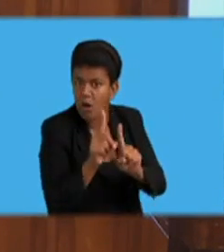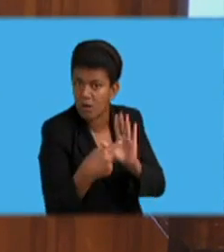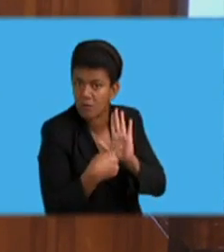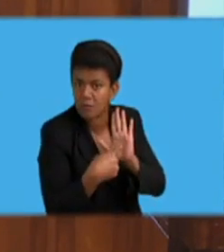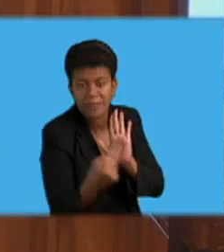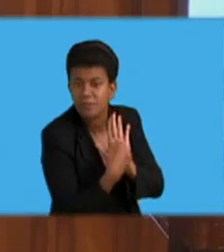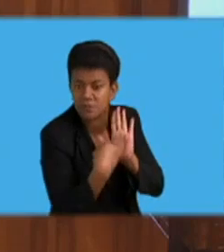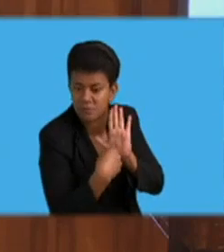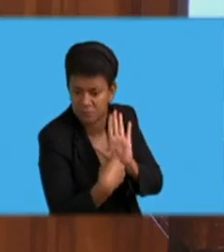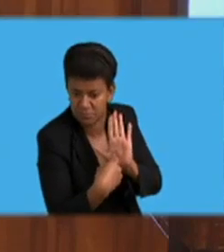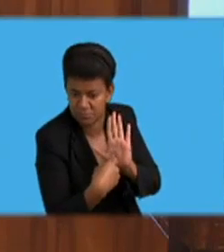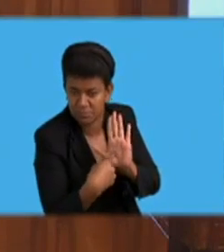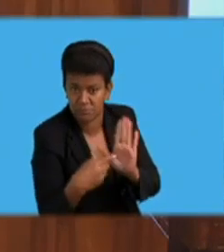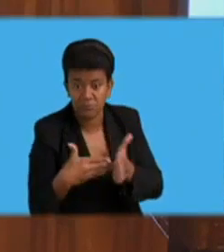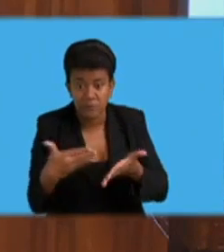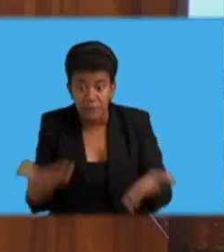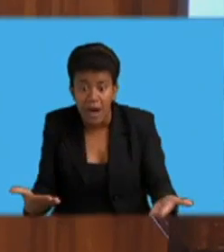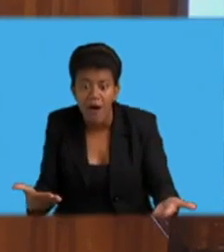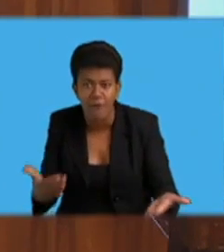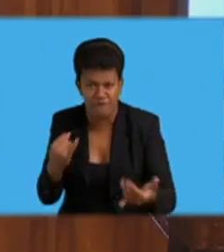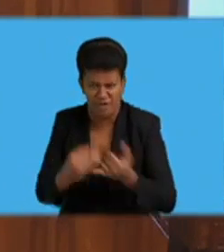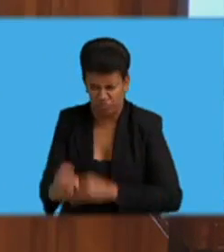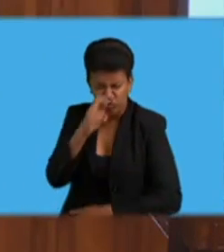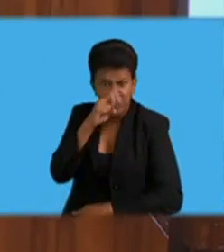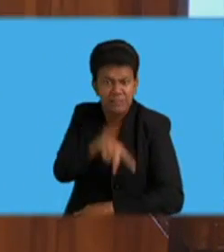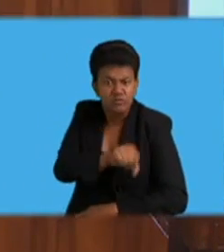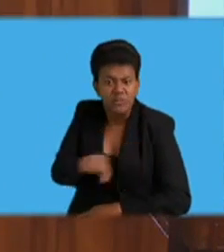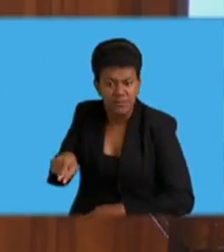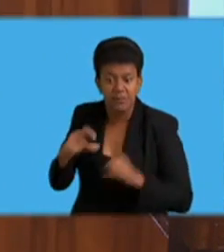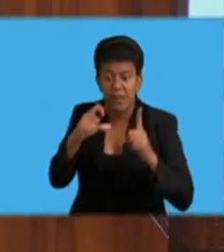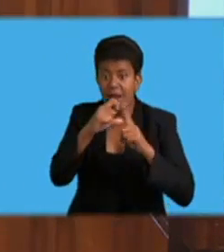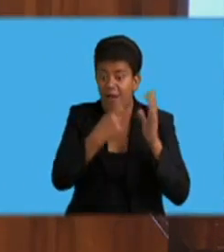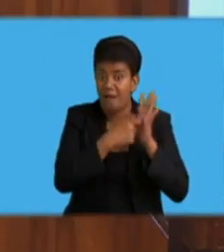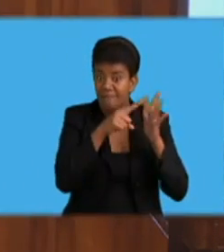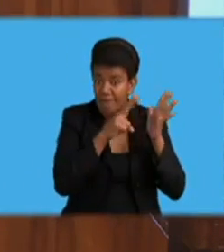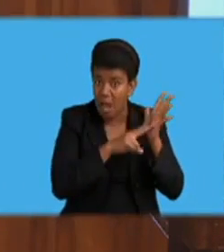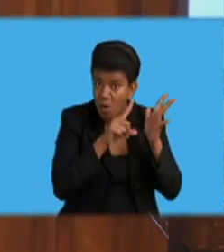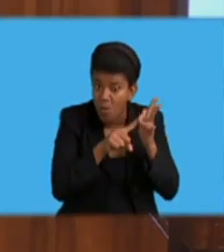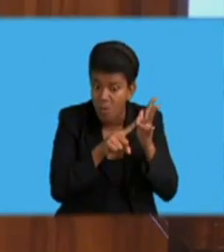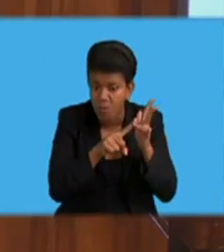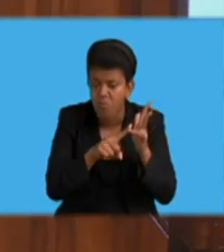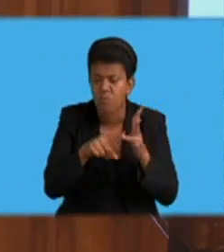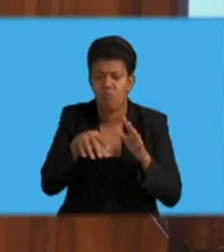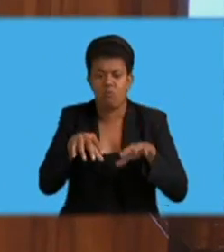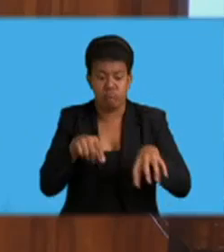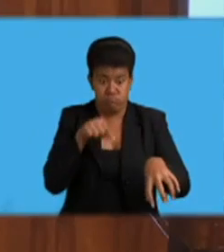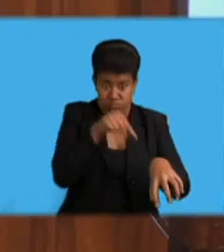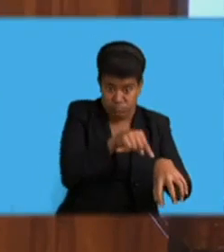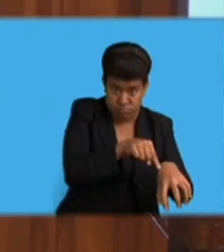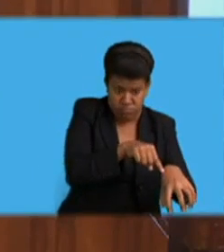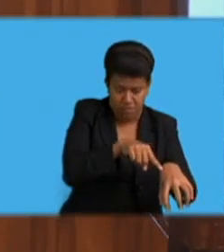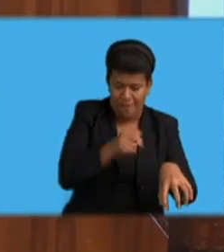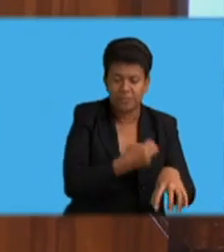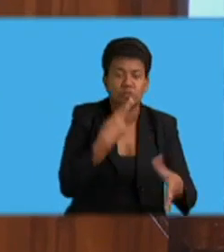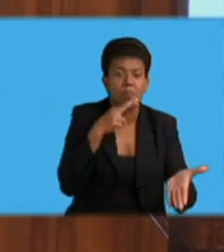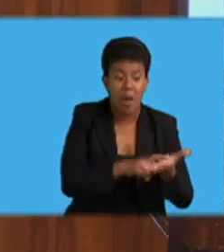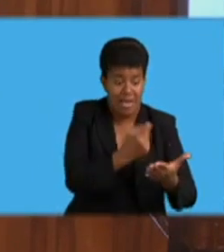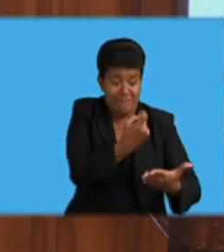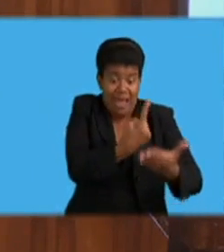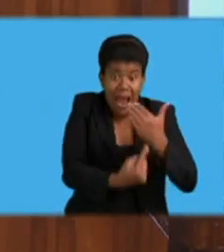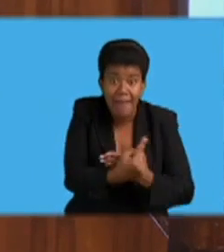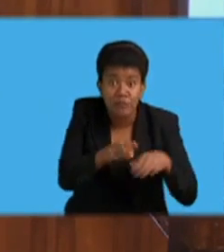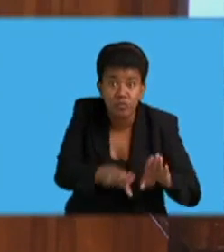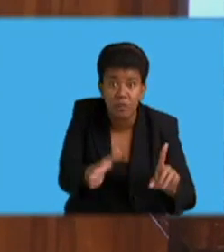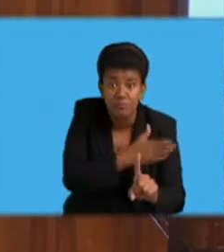DVRO mandatory child abuse reporting and restraining orders for children are